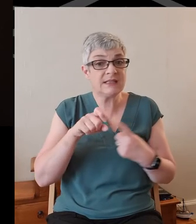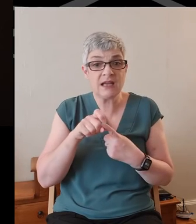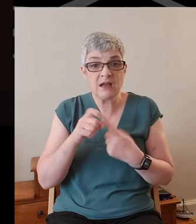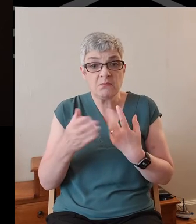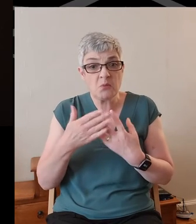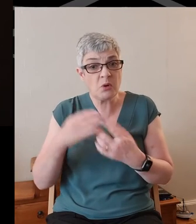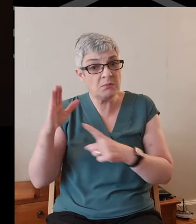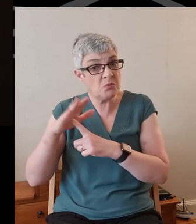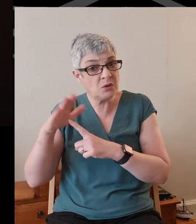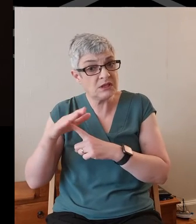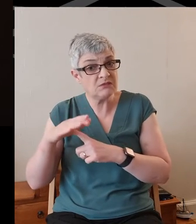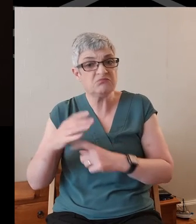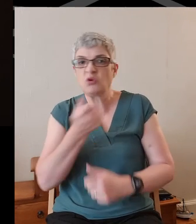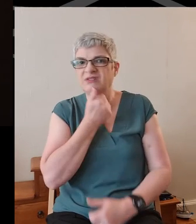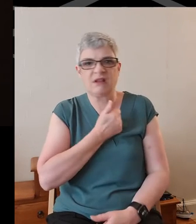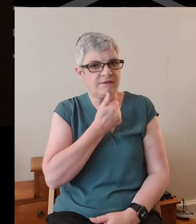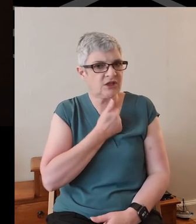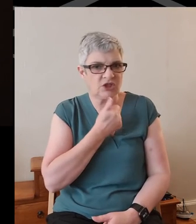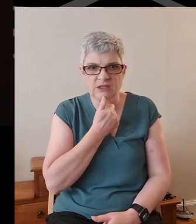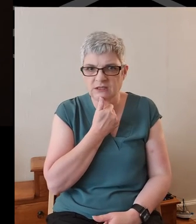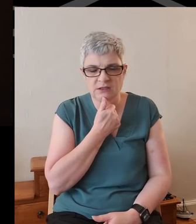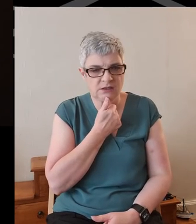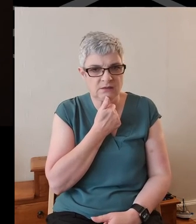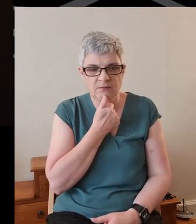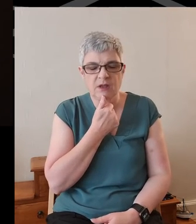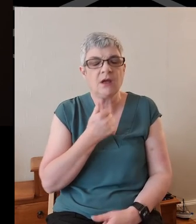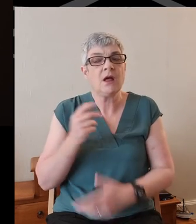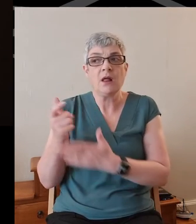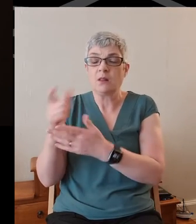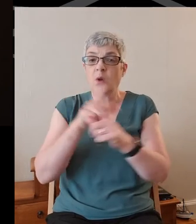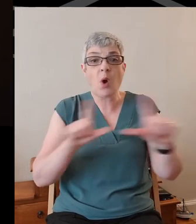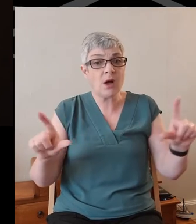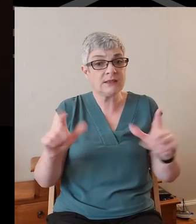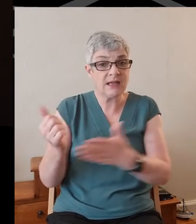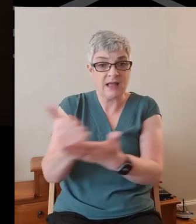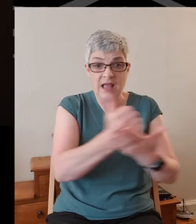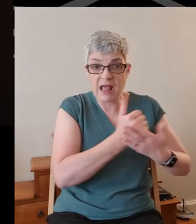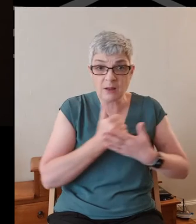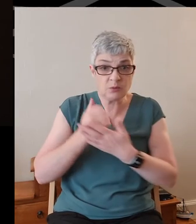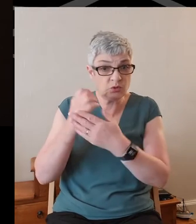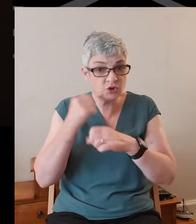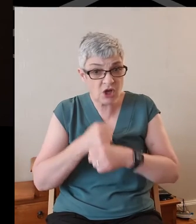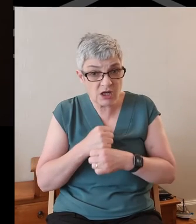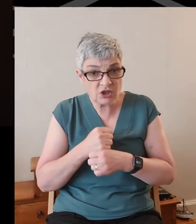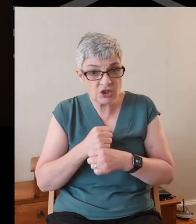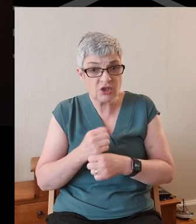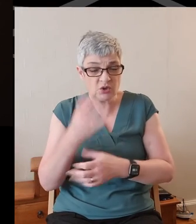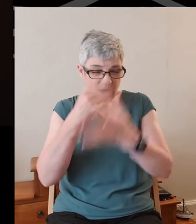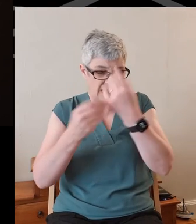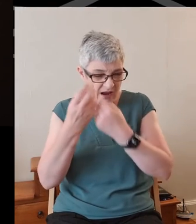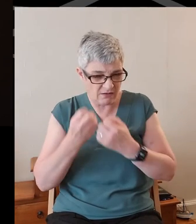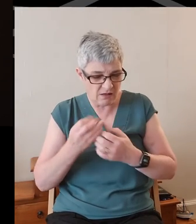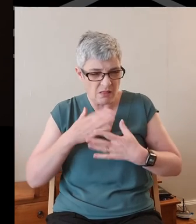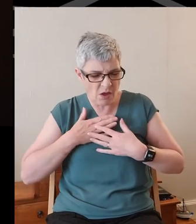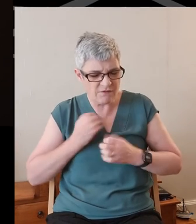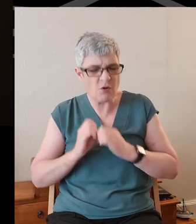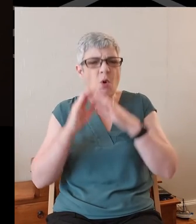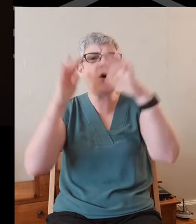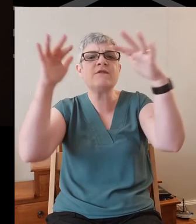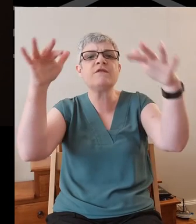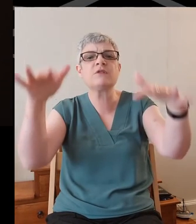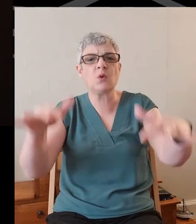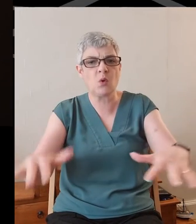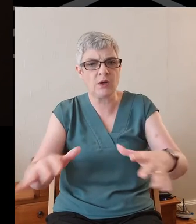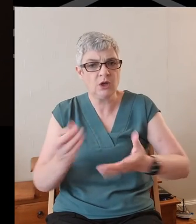us than selfishness. Lord, help your church to learn to overflow with love. Help your church to